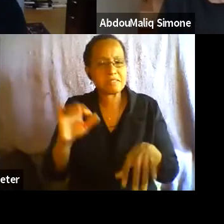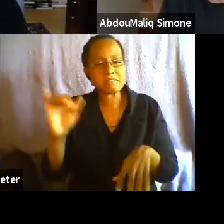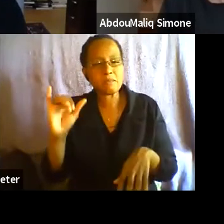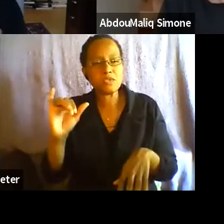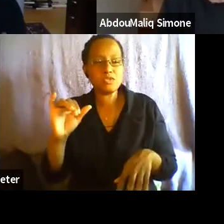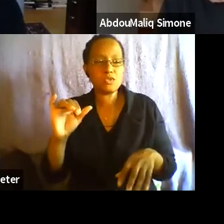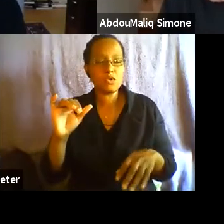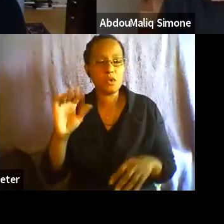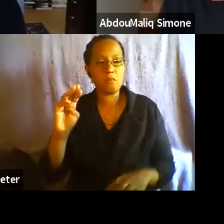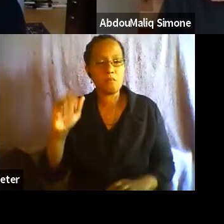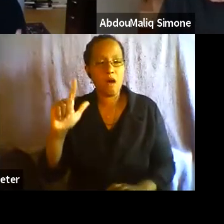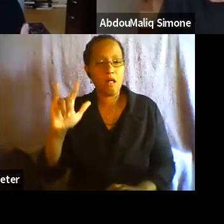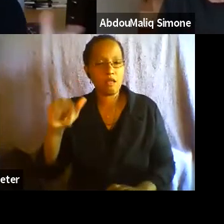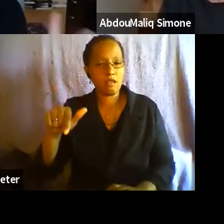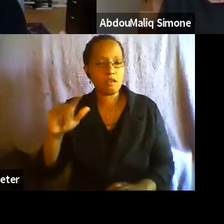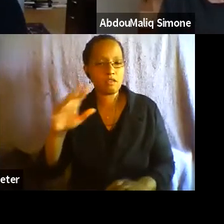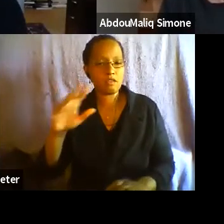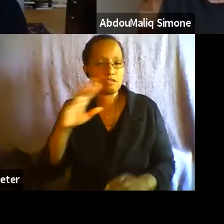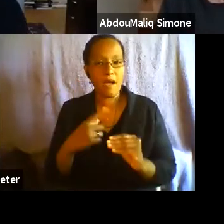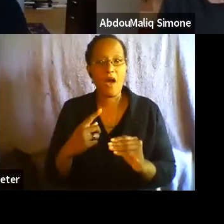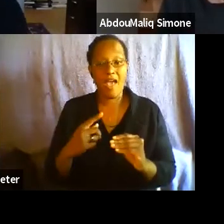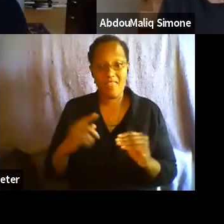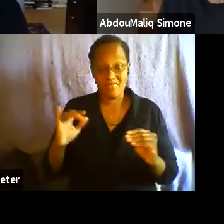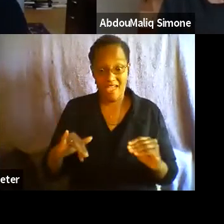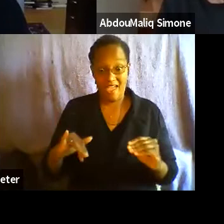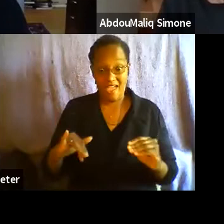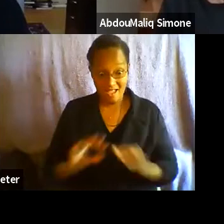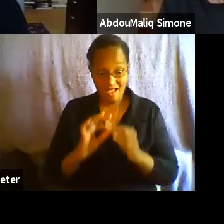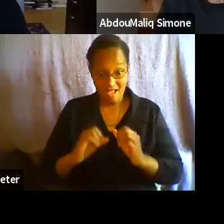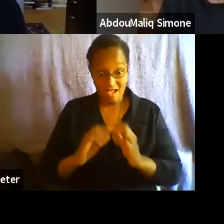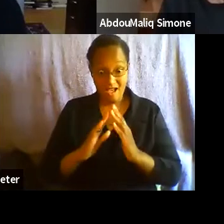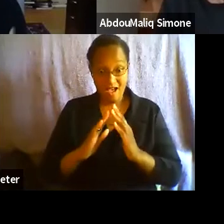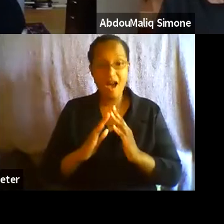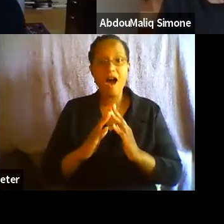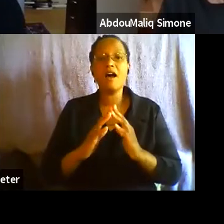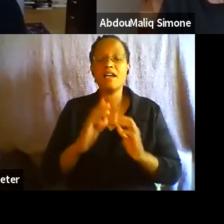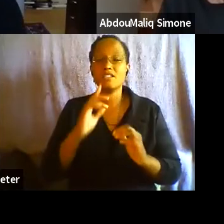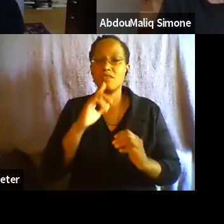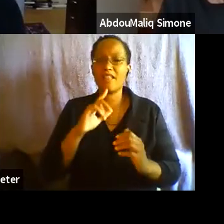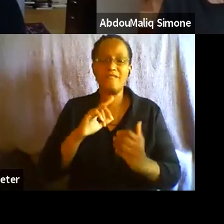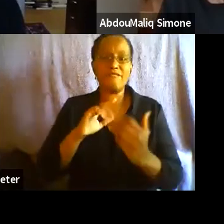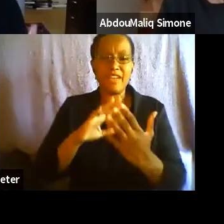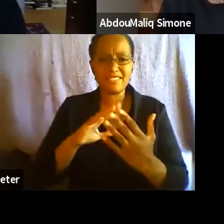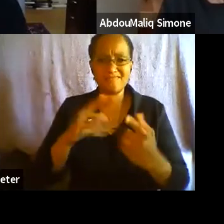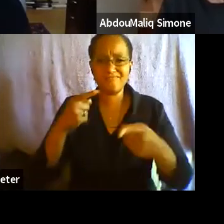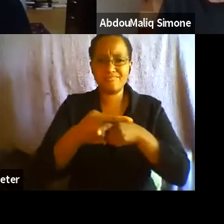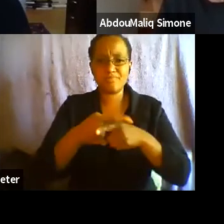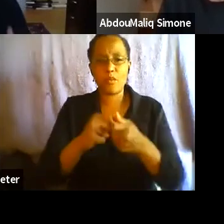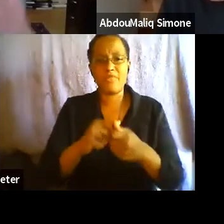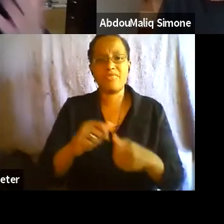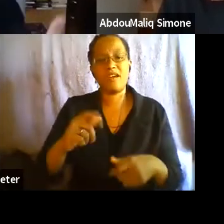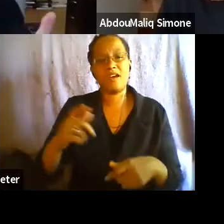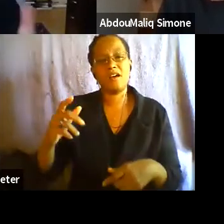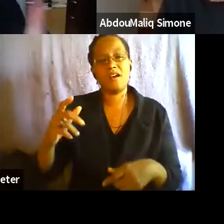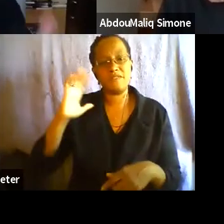that these are facing off with, of course, these broader infrastructures. And so, or maybe perhaps to speak a bit about the experience of